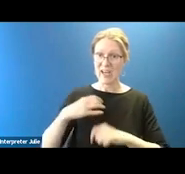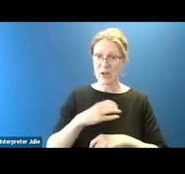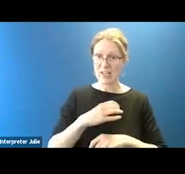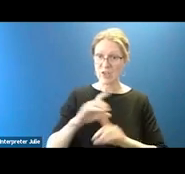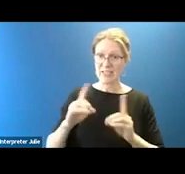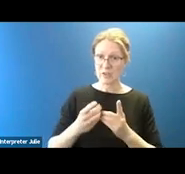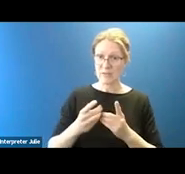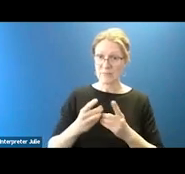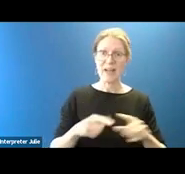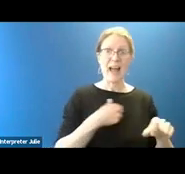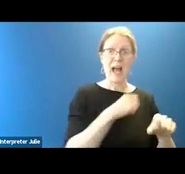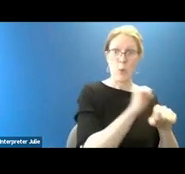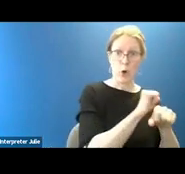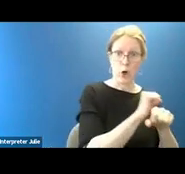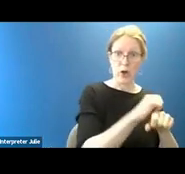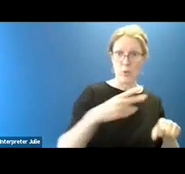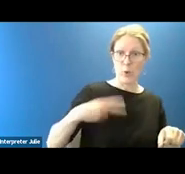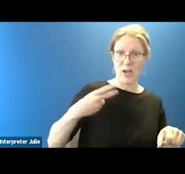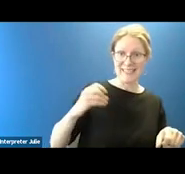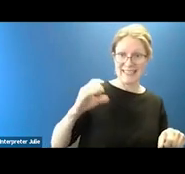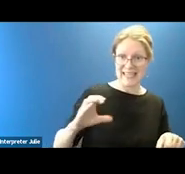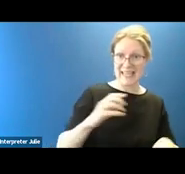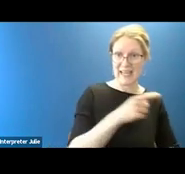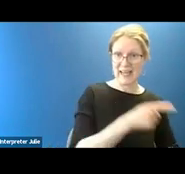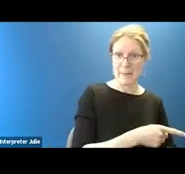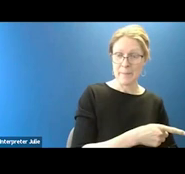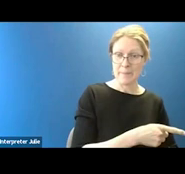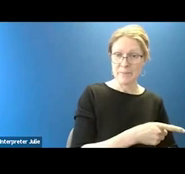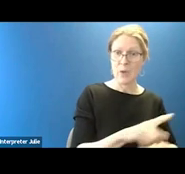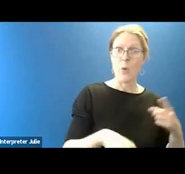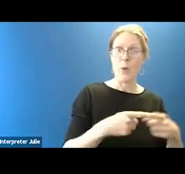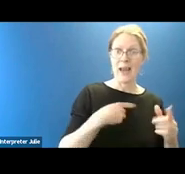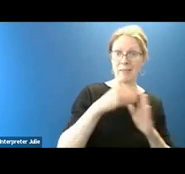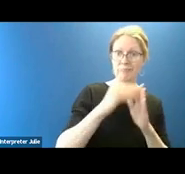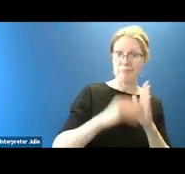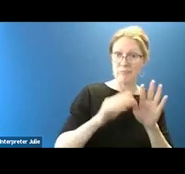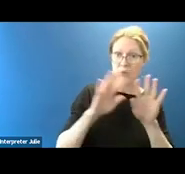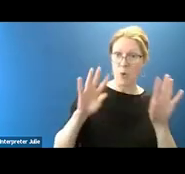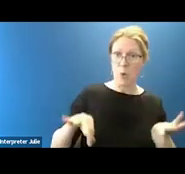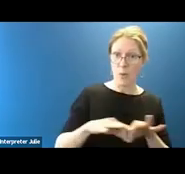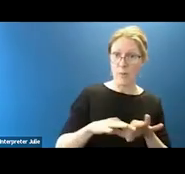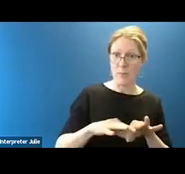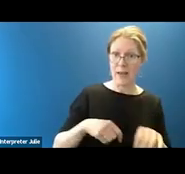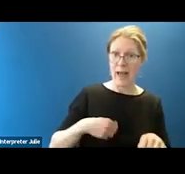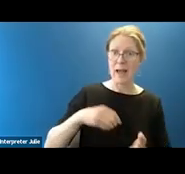I'm sorry, but I work in Washington, D.C. So when I fill out this form, I will list a VA